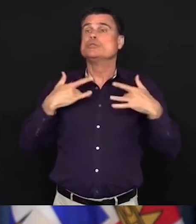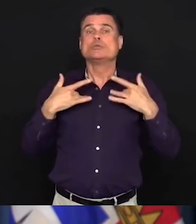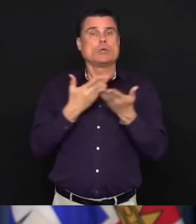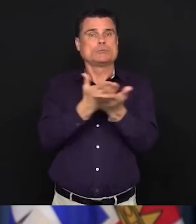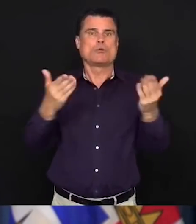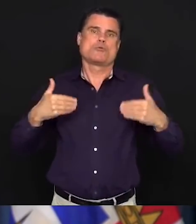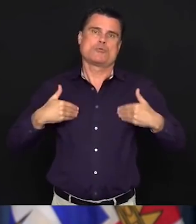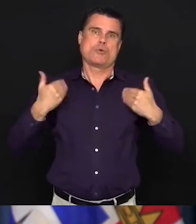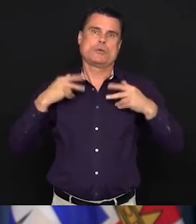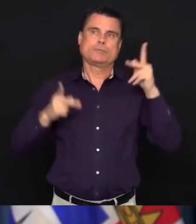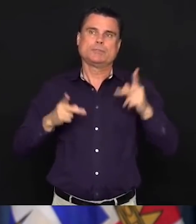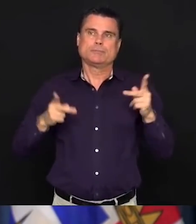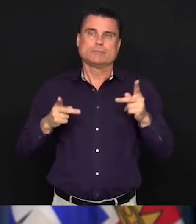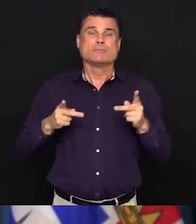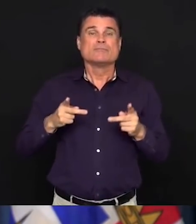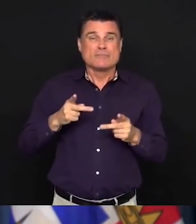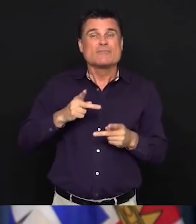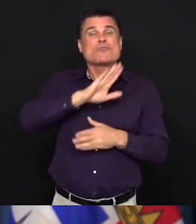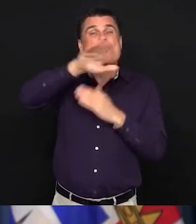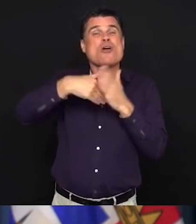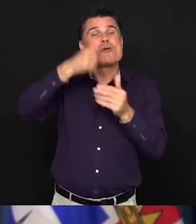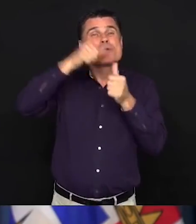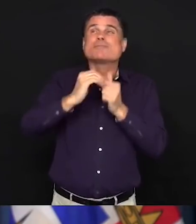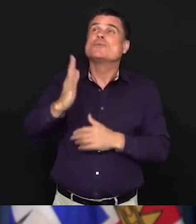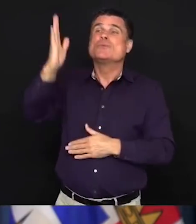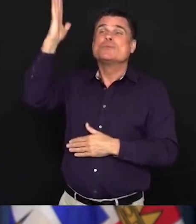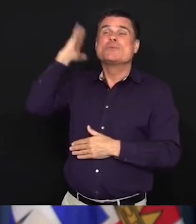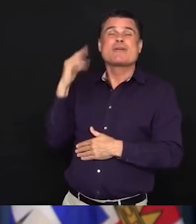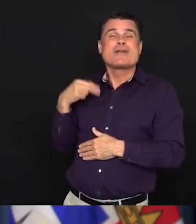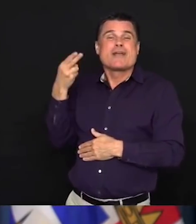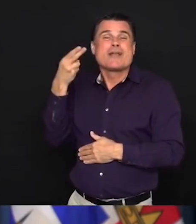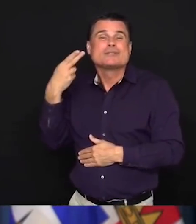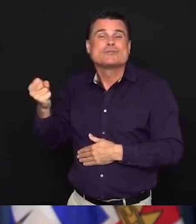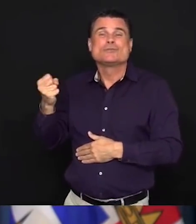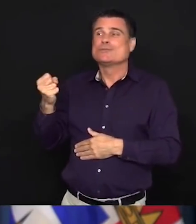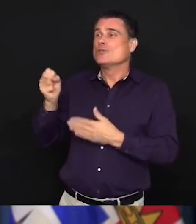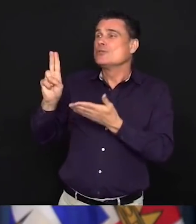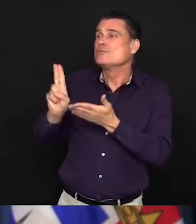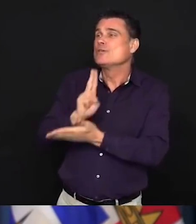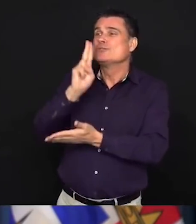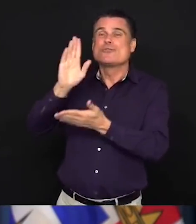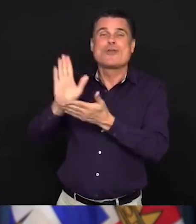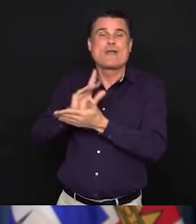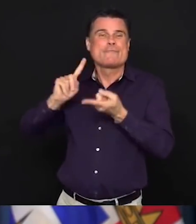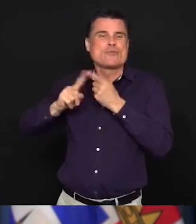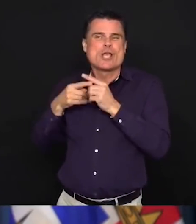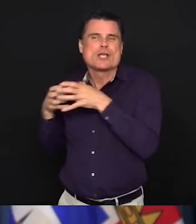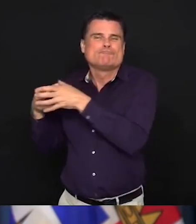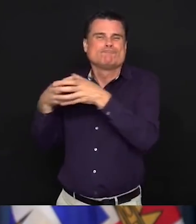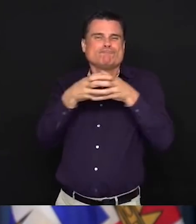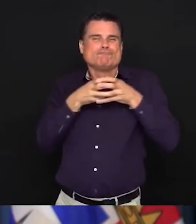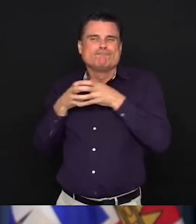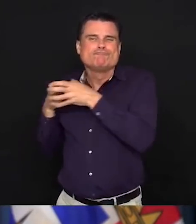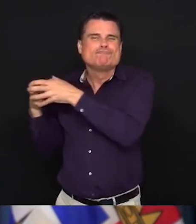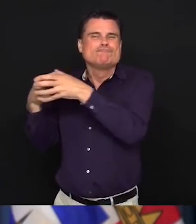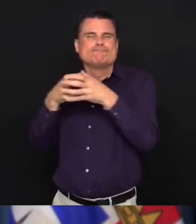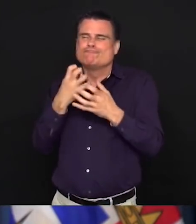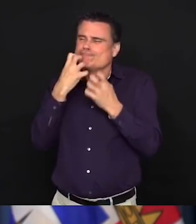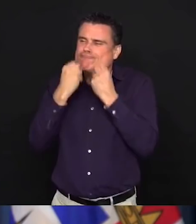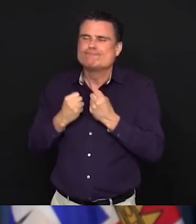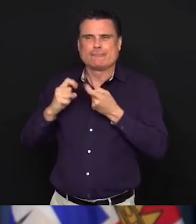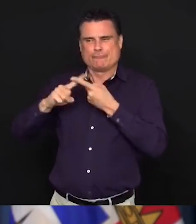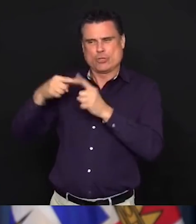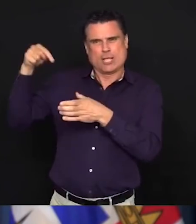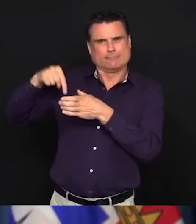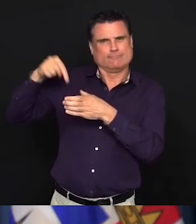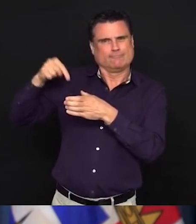or even in our early adulthood, connecting with other people is part and parcel of what we do. We are social beings. This has been